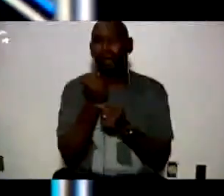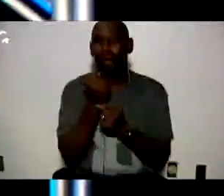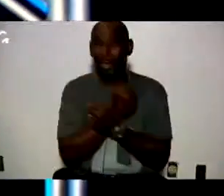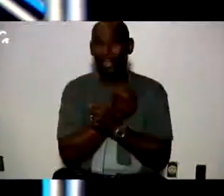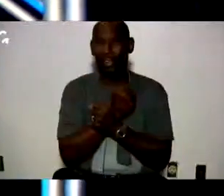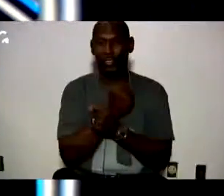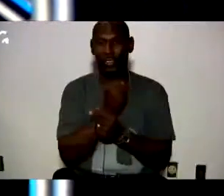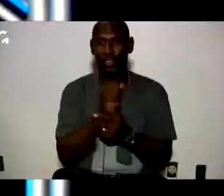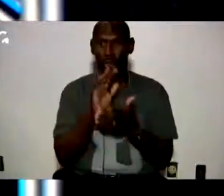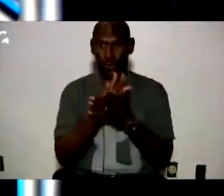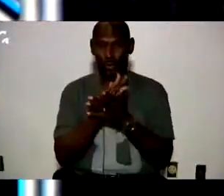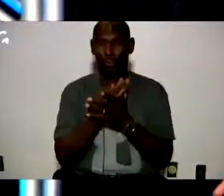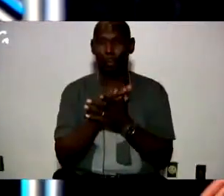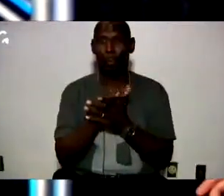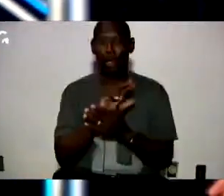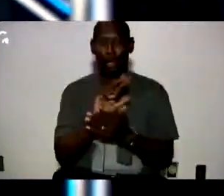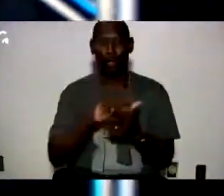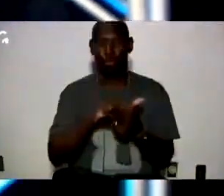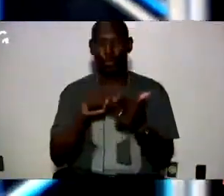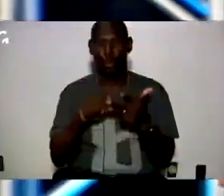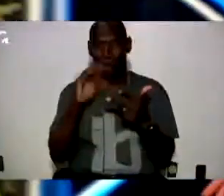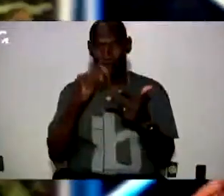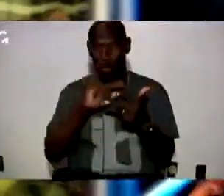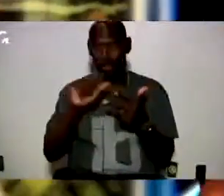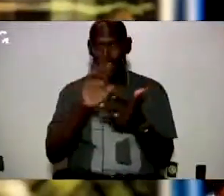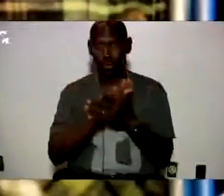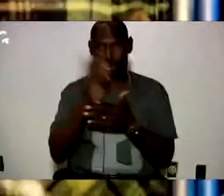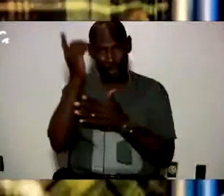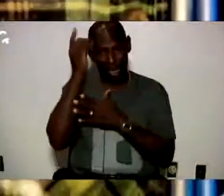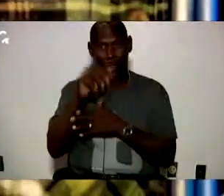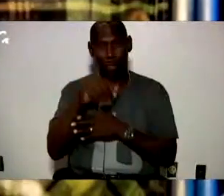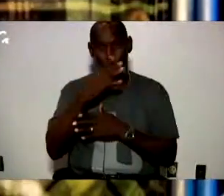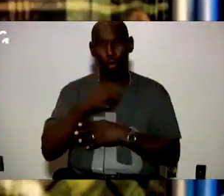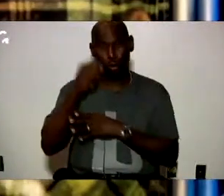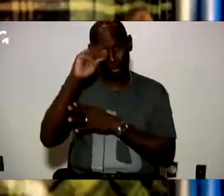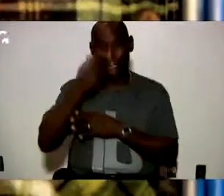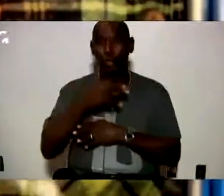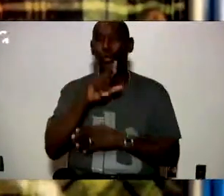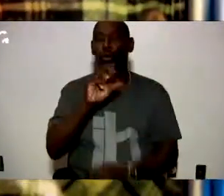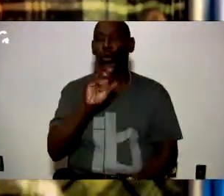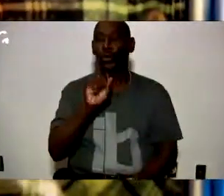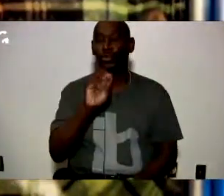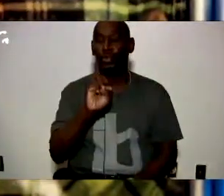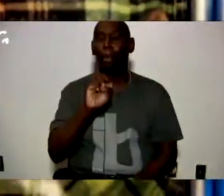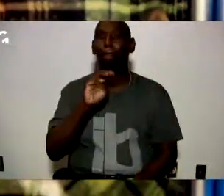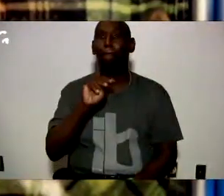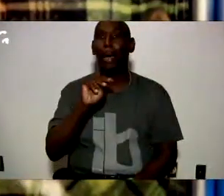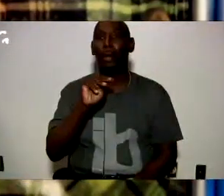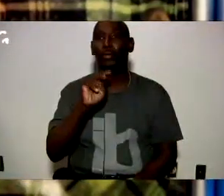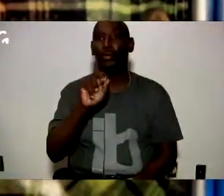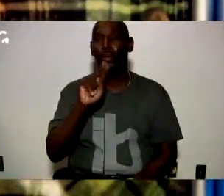All three of my boys went to school in Dallas. My oldest son, Alex, went to Rosemont. You ever heard of that? That was in the media somewhere. He went to